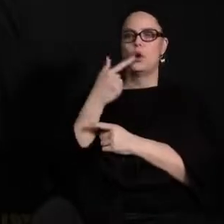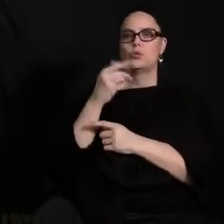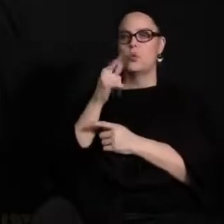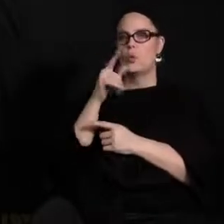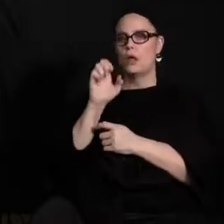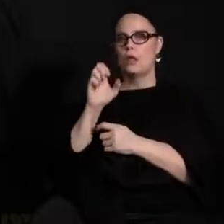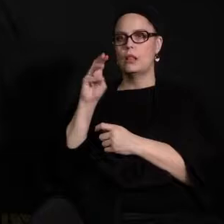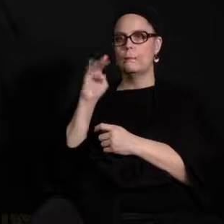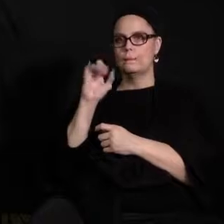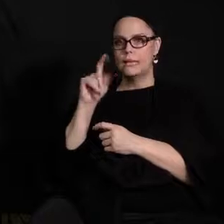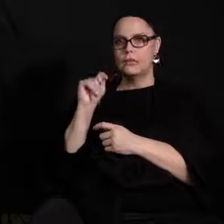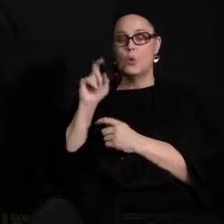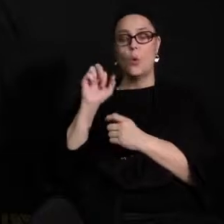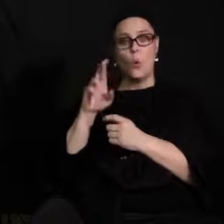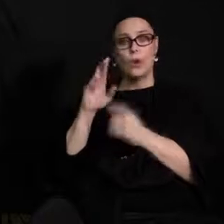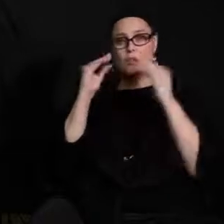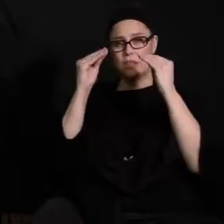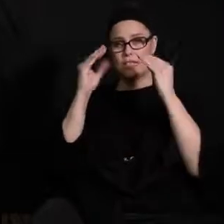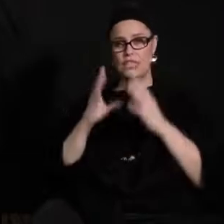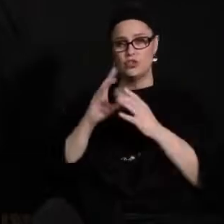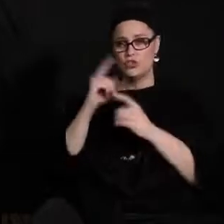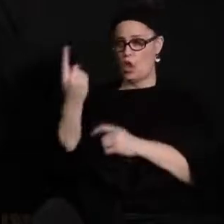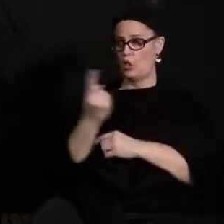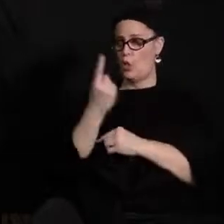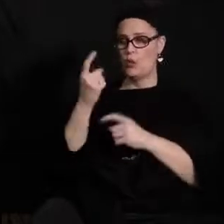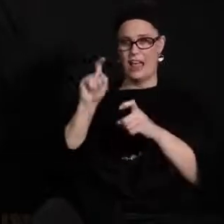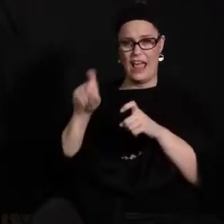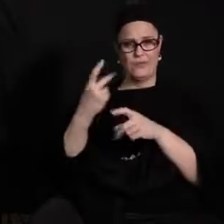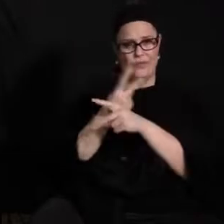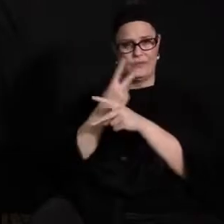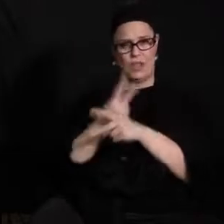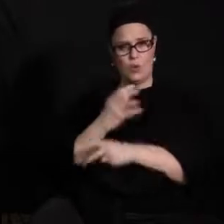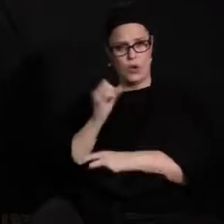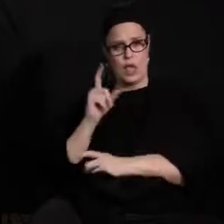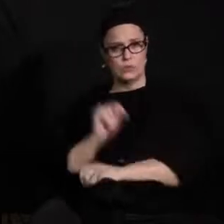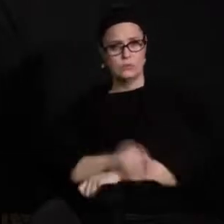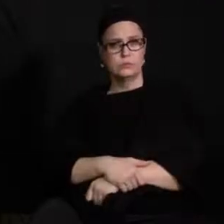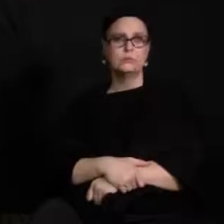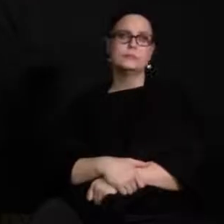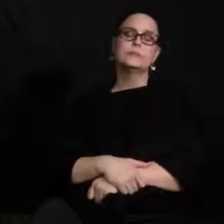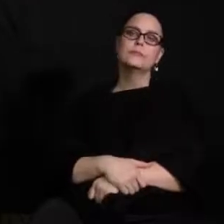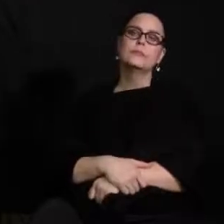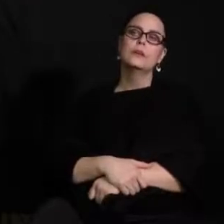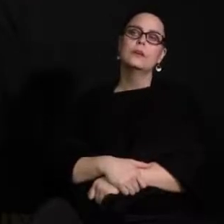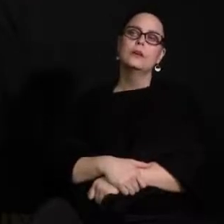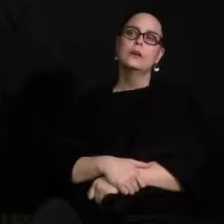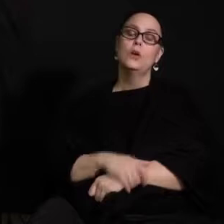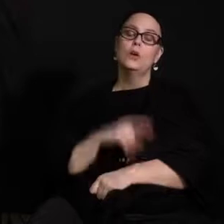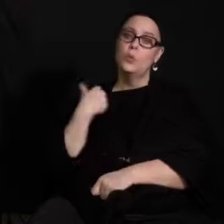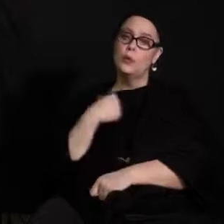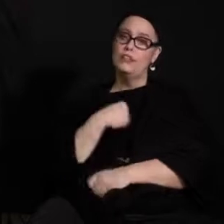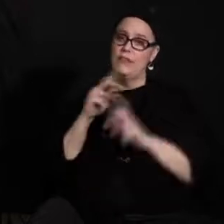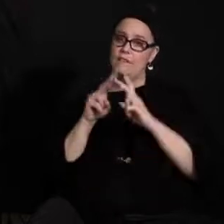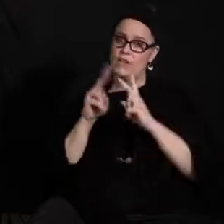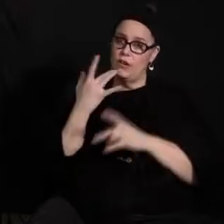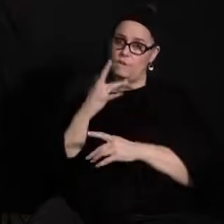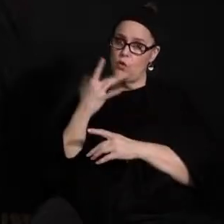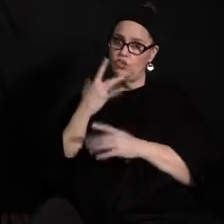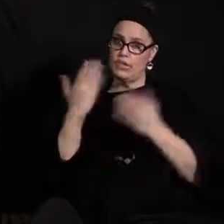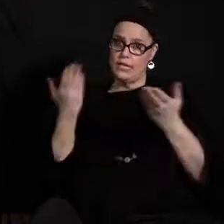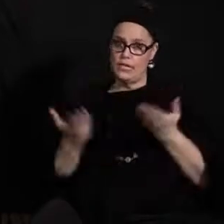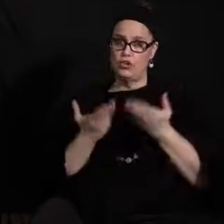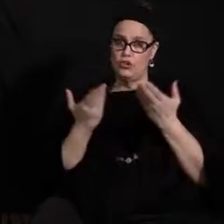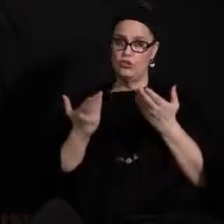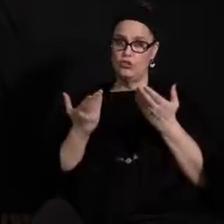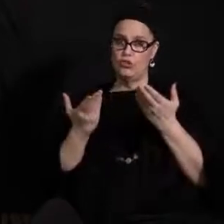on the teacher to navigate thank you for the question appreciate that uh we have been fortunate here in st paul public